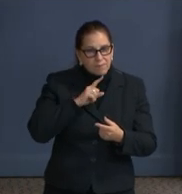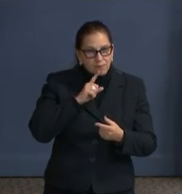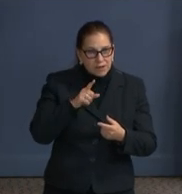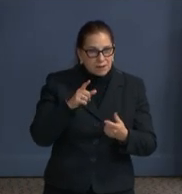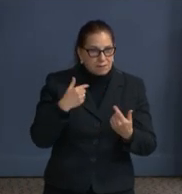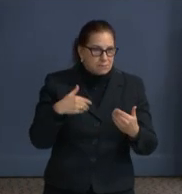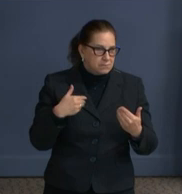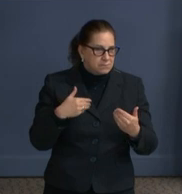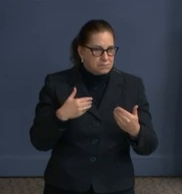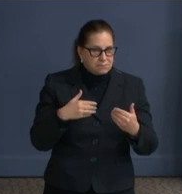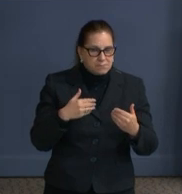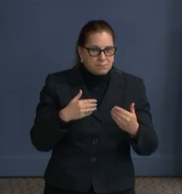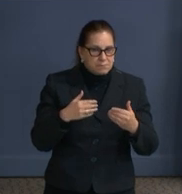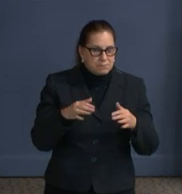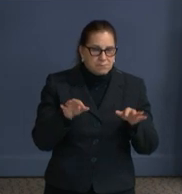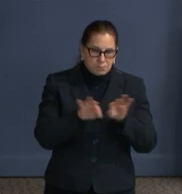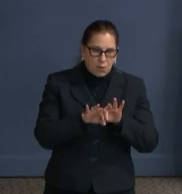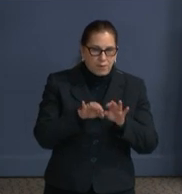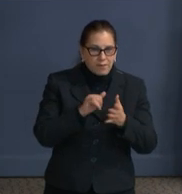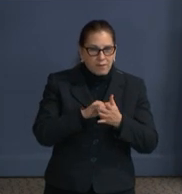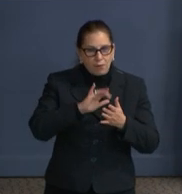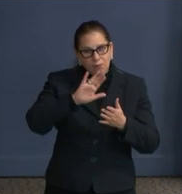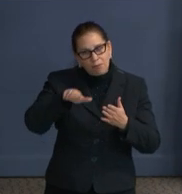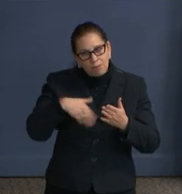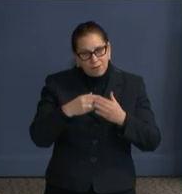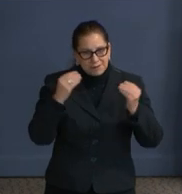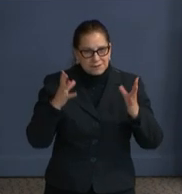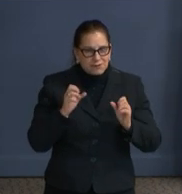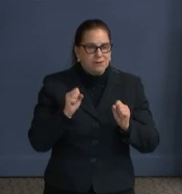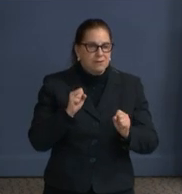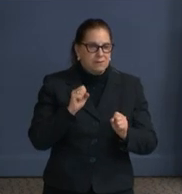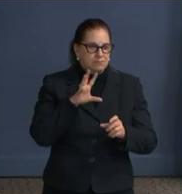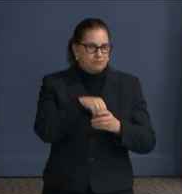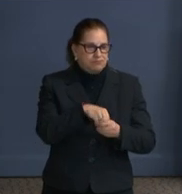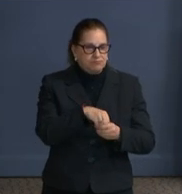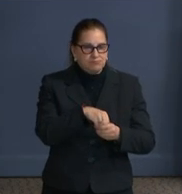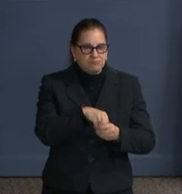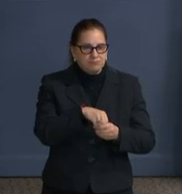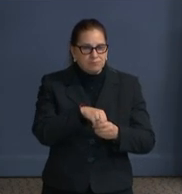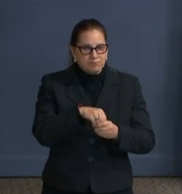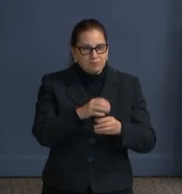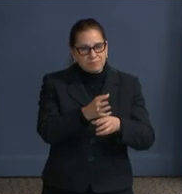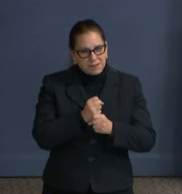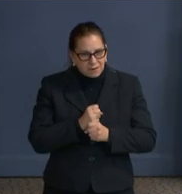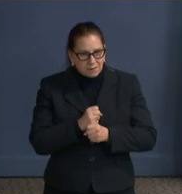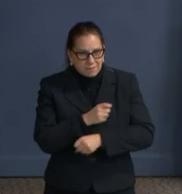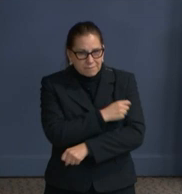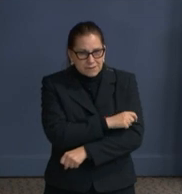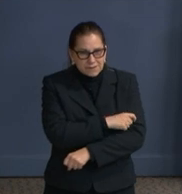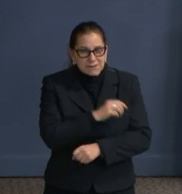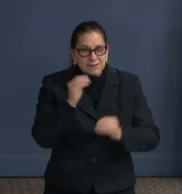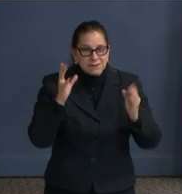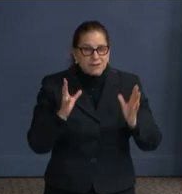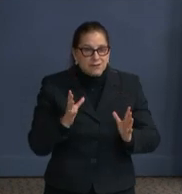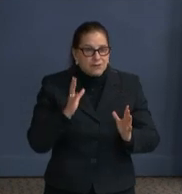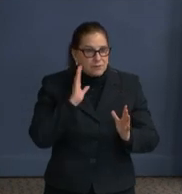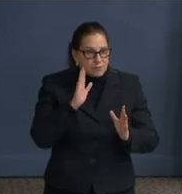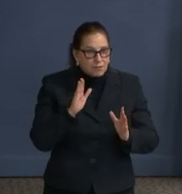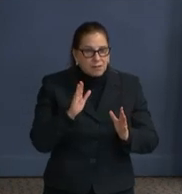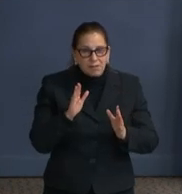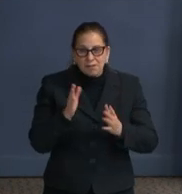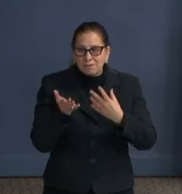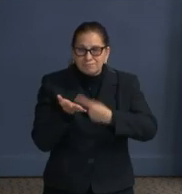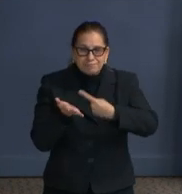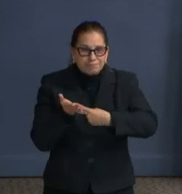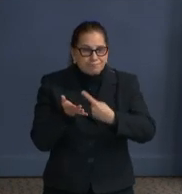that all of our teachers can participate. And we know that teachers will talk to each other, they'll learn about